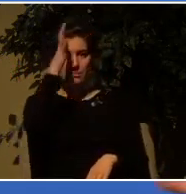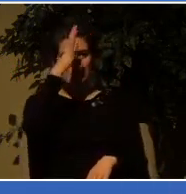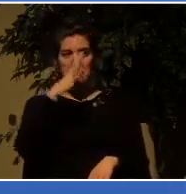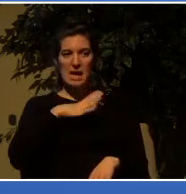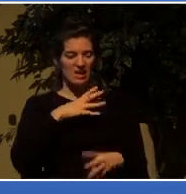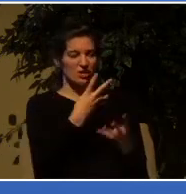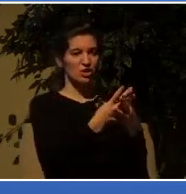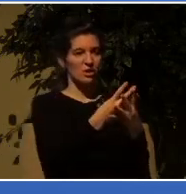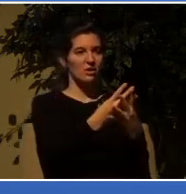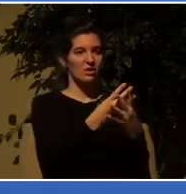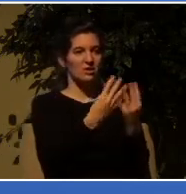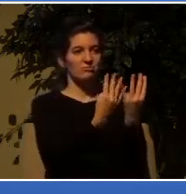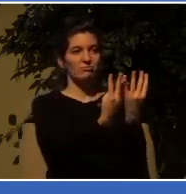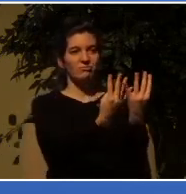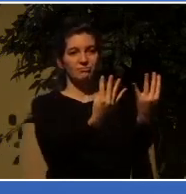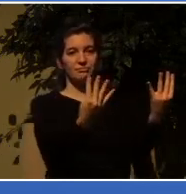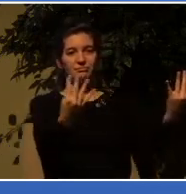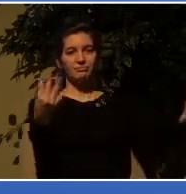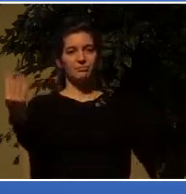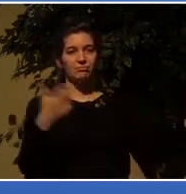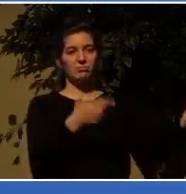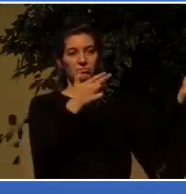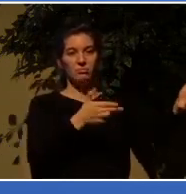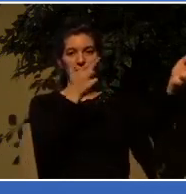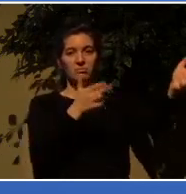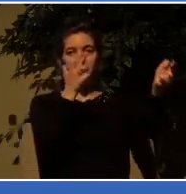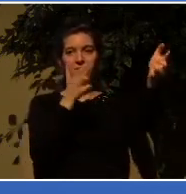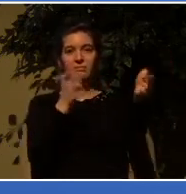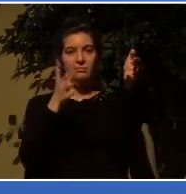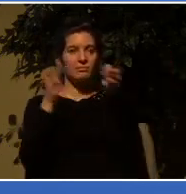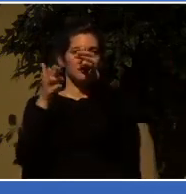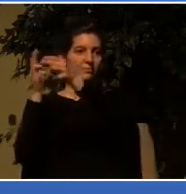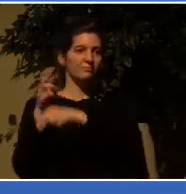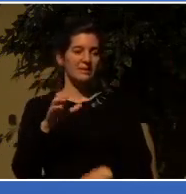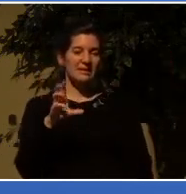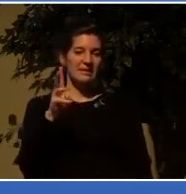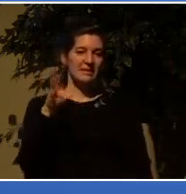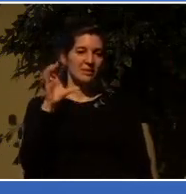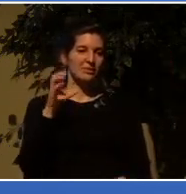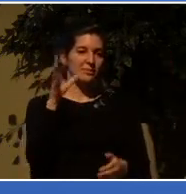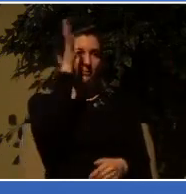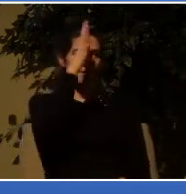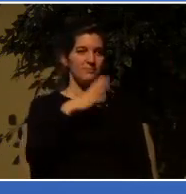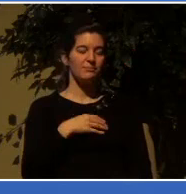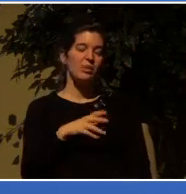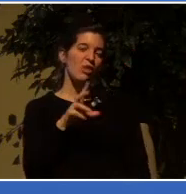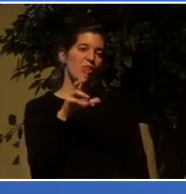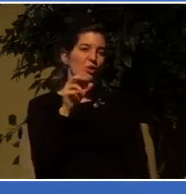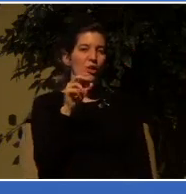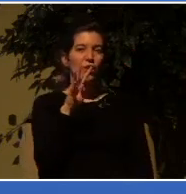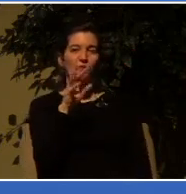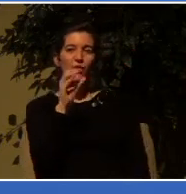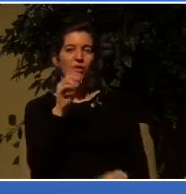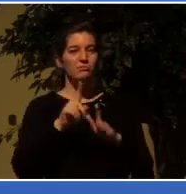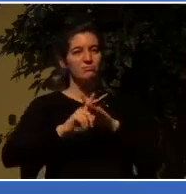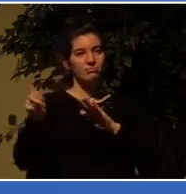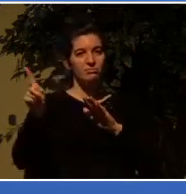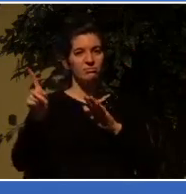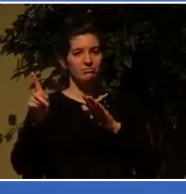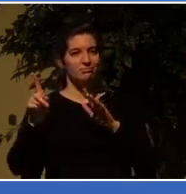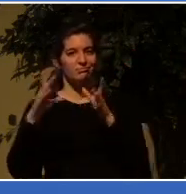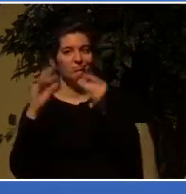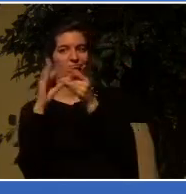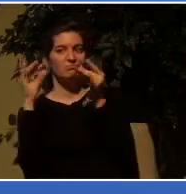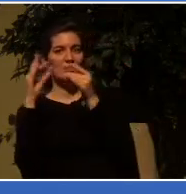all up in front of a ravine and shot them. About 30 or 40 escaped, told the stories, but those are